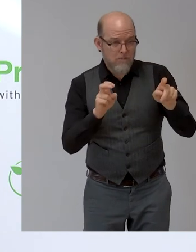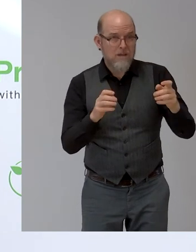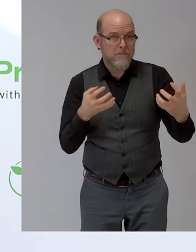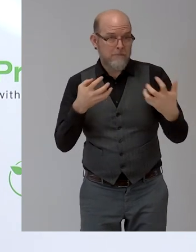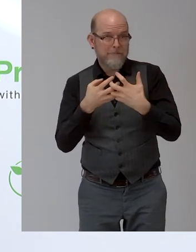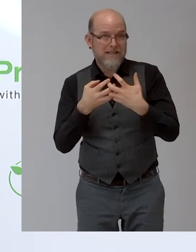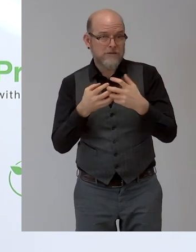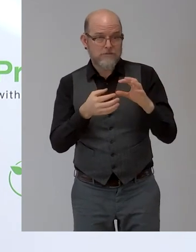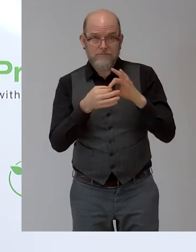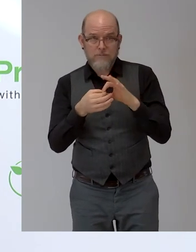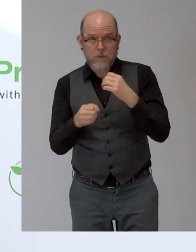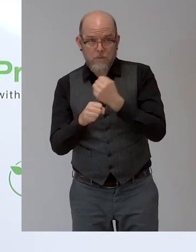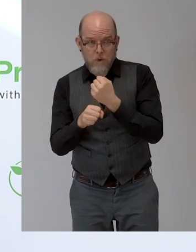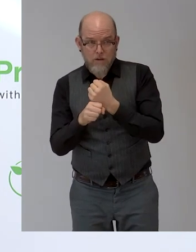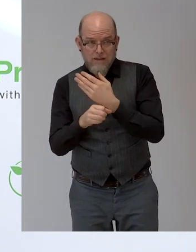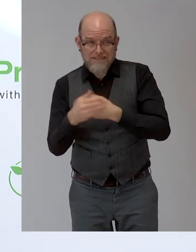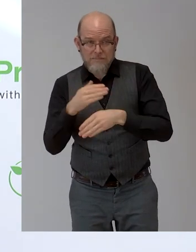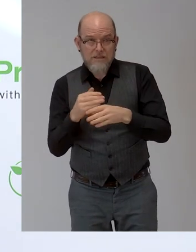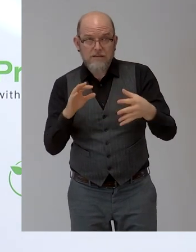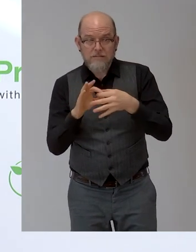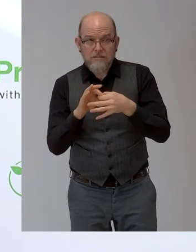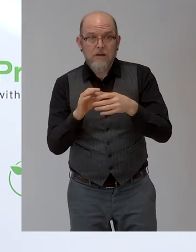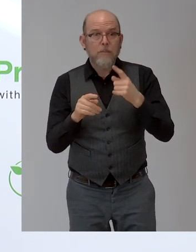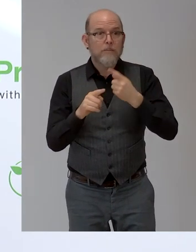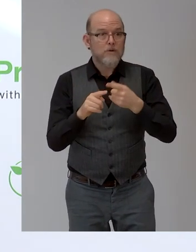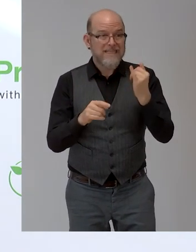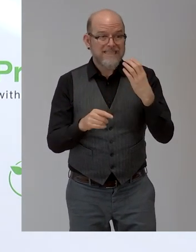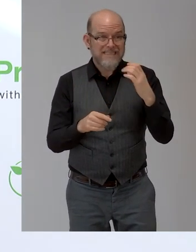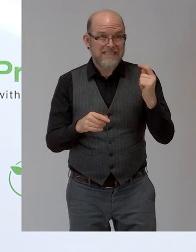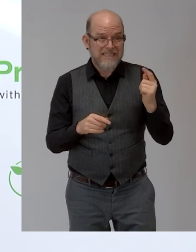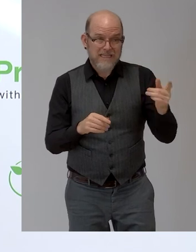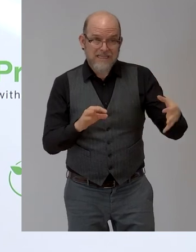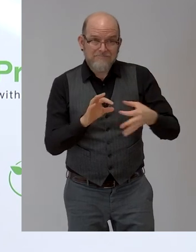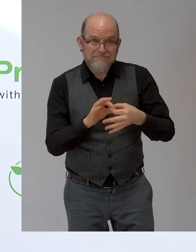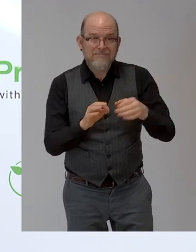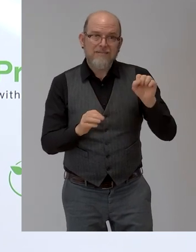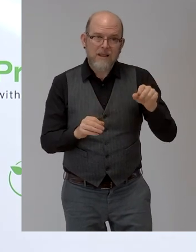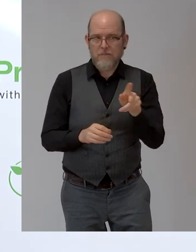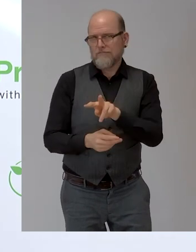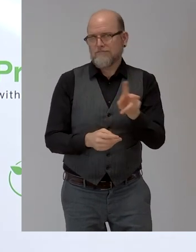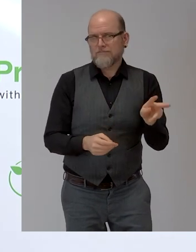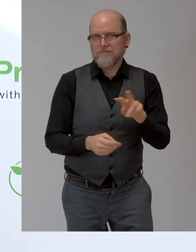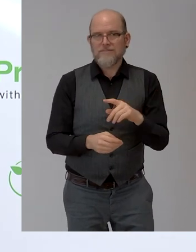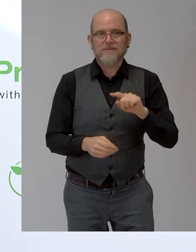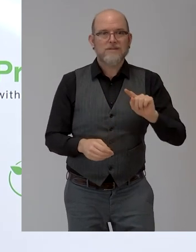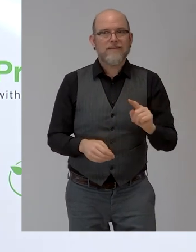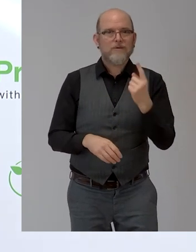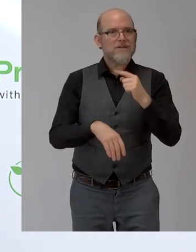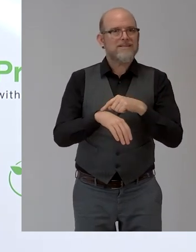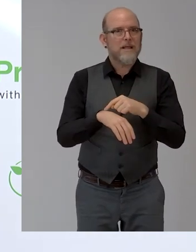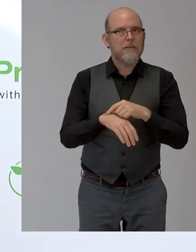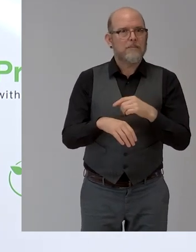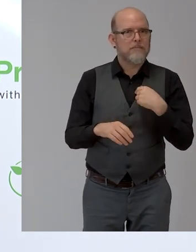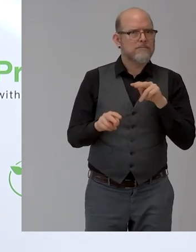with disabilities and information and communication technologies. And for the first time we were also looking for